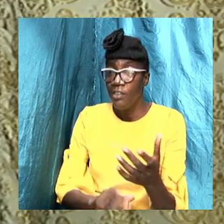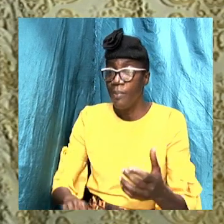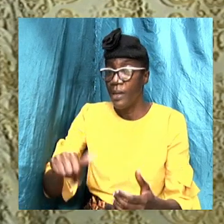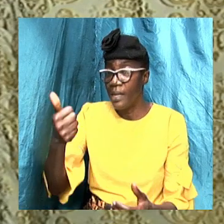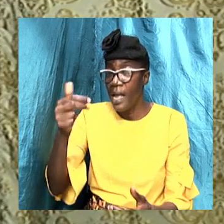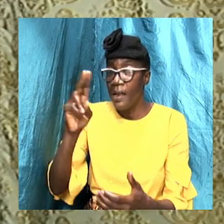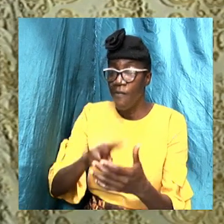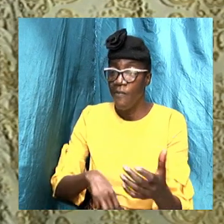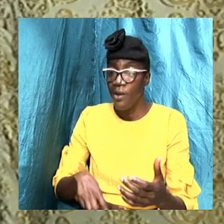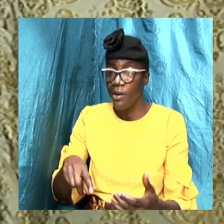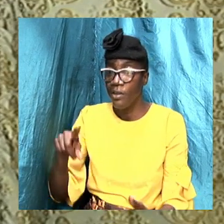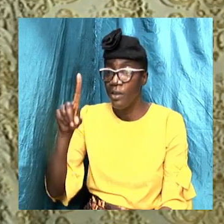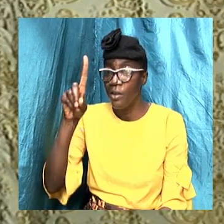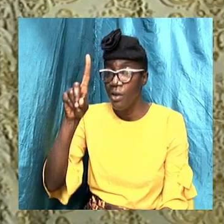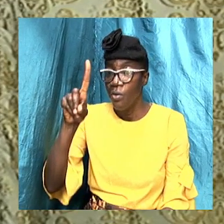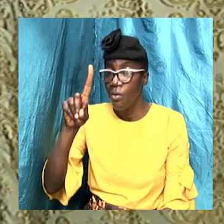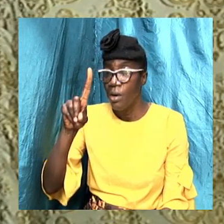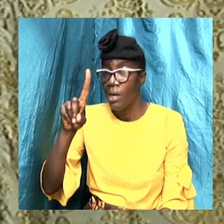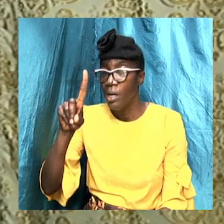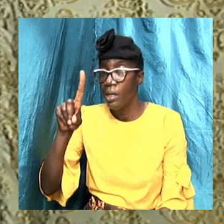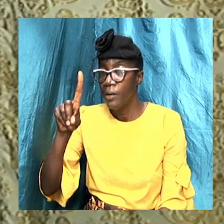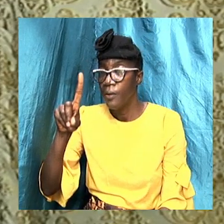verses 1 to 2.